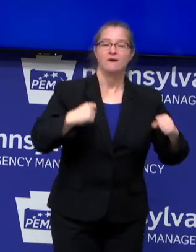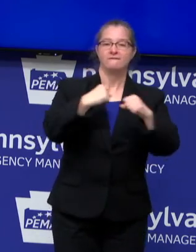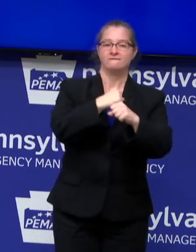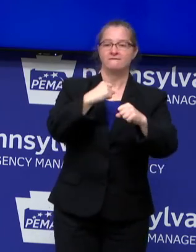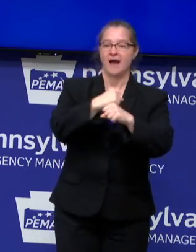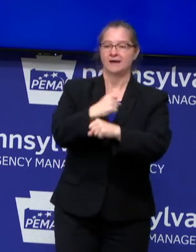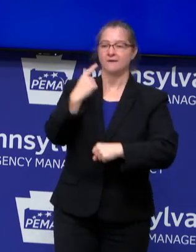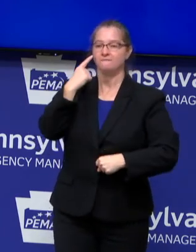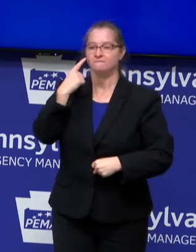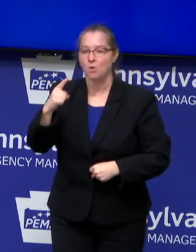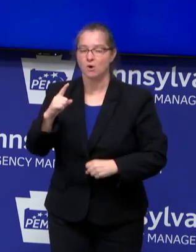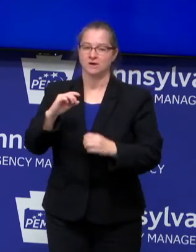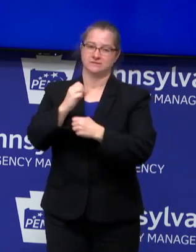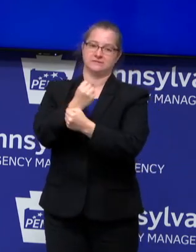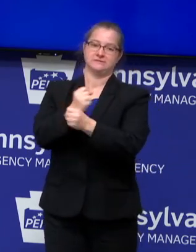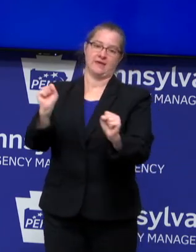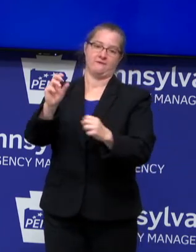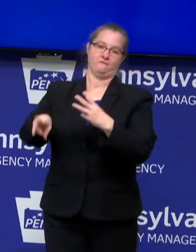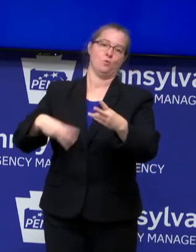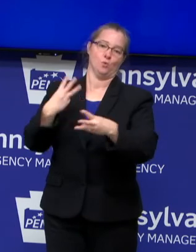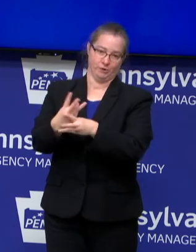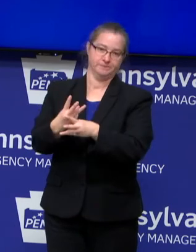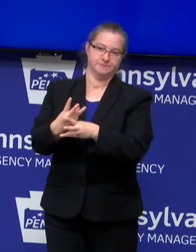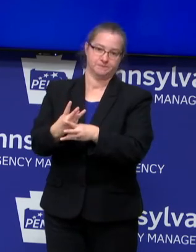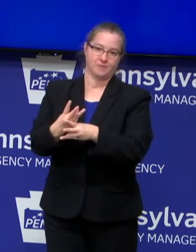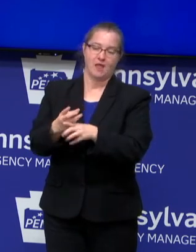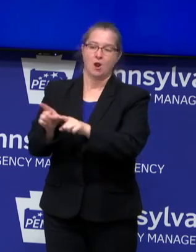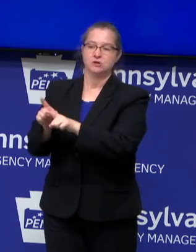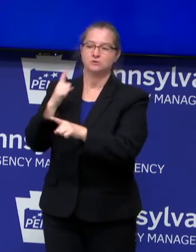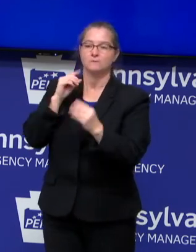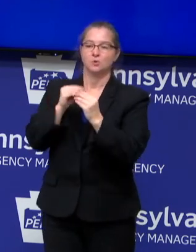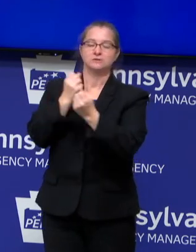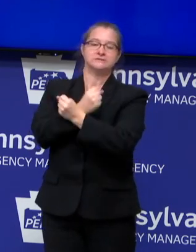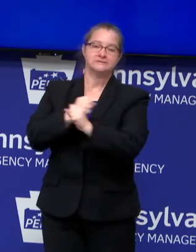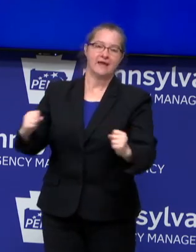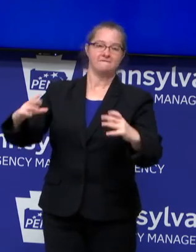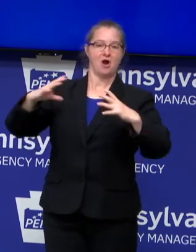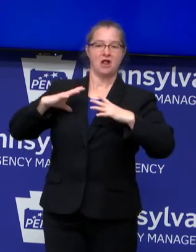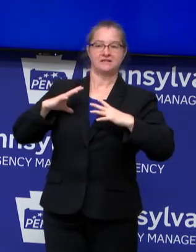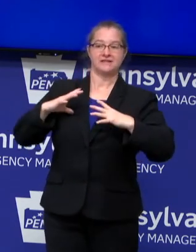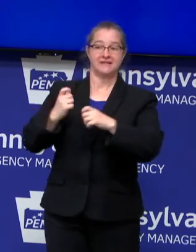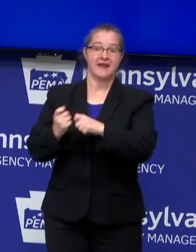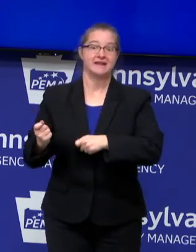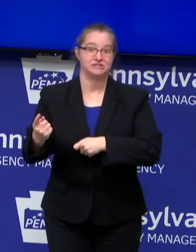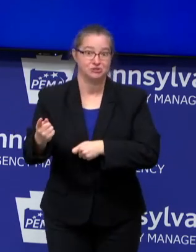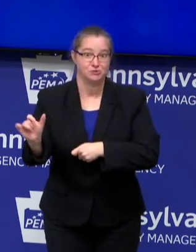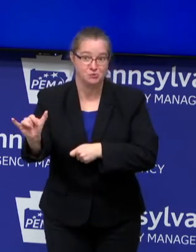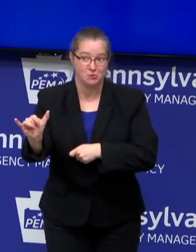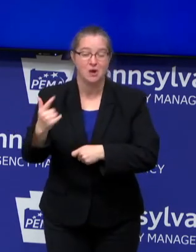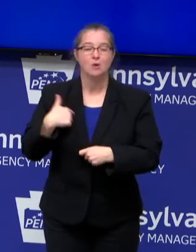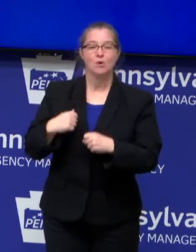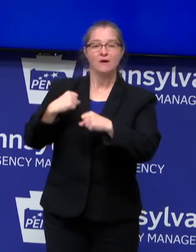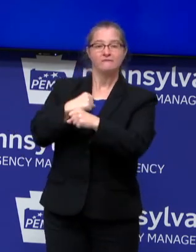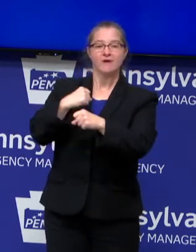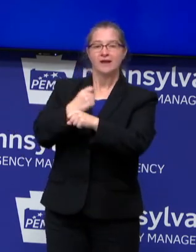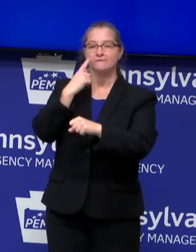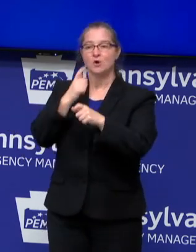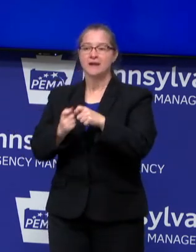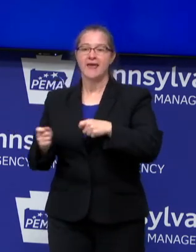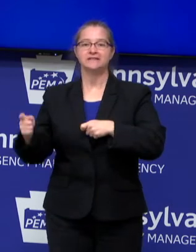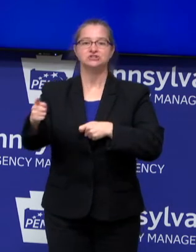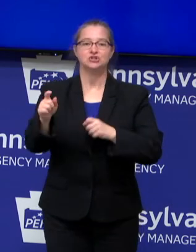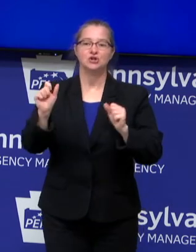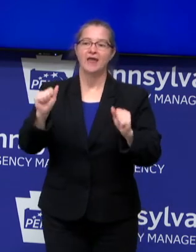a safer world and for safer holidays next year. We're fighting for next year's birthday